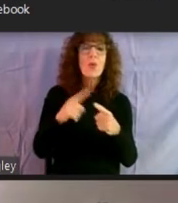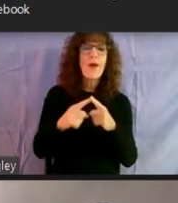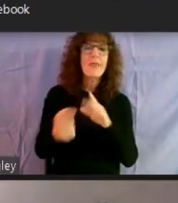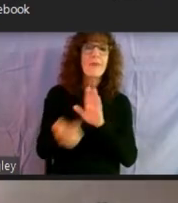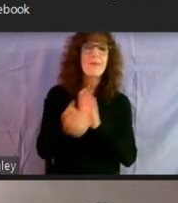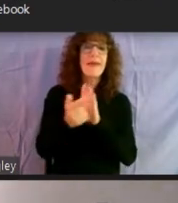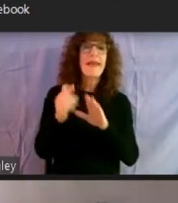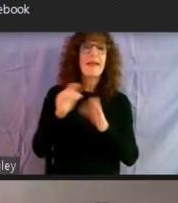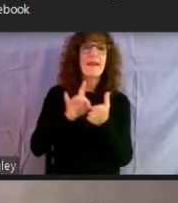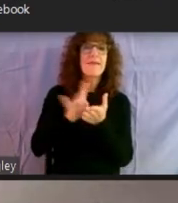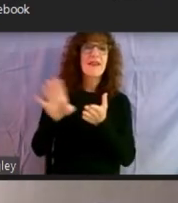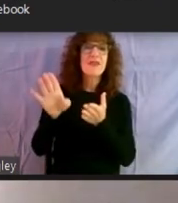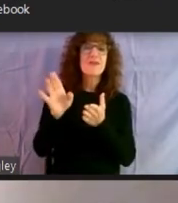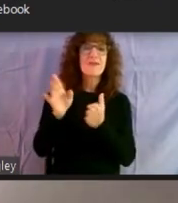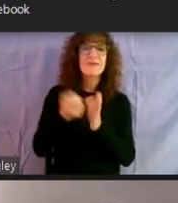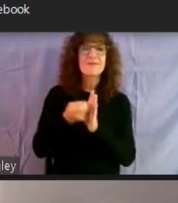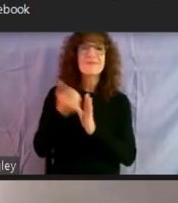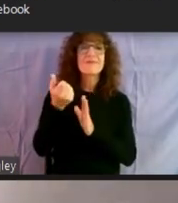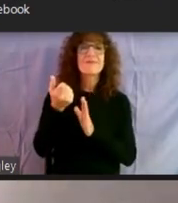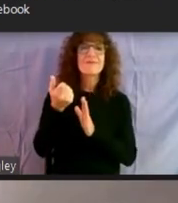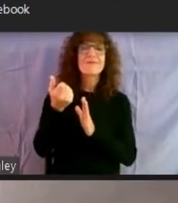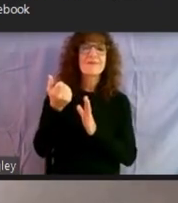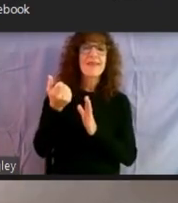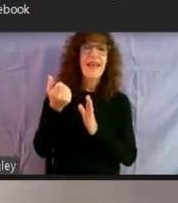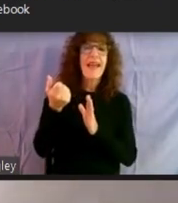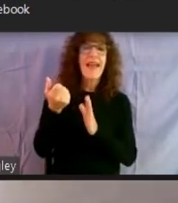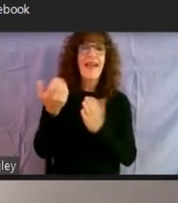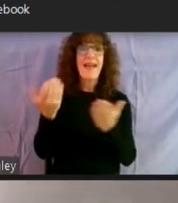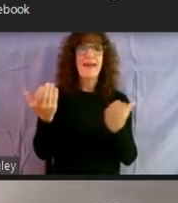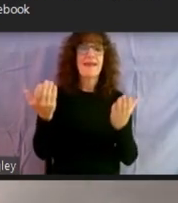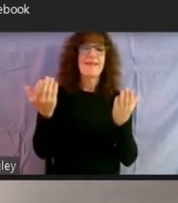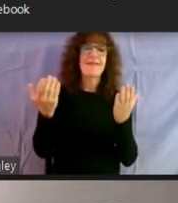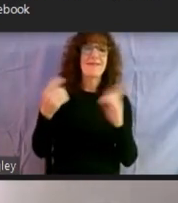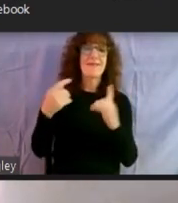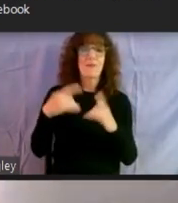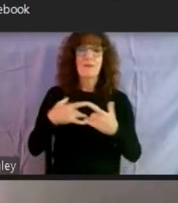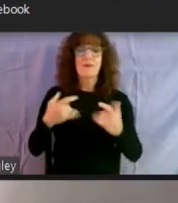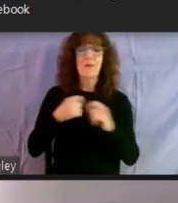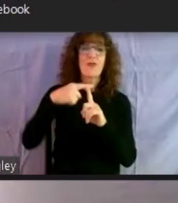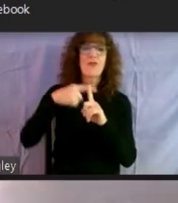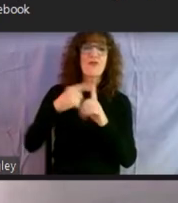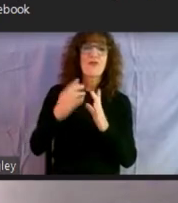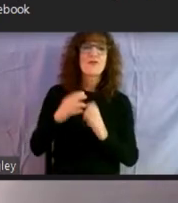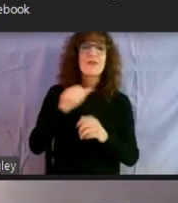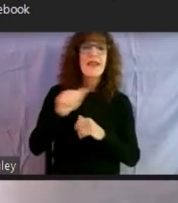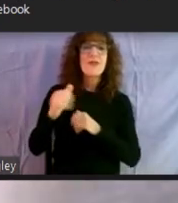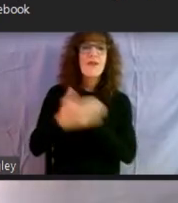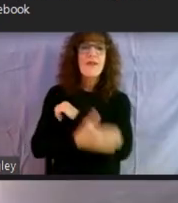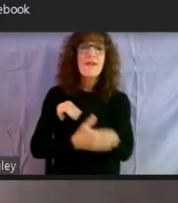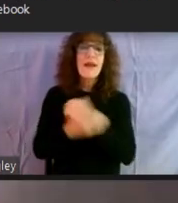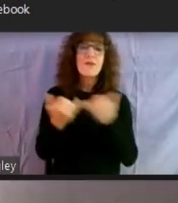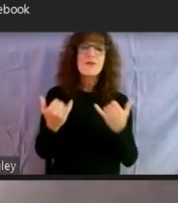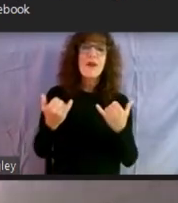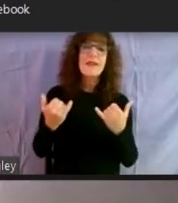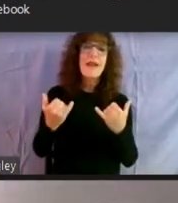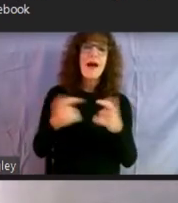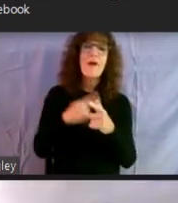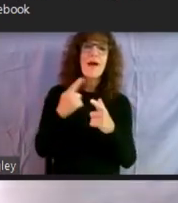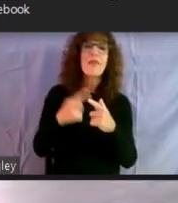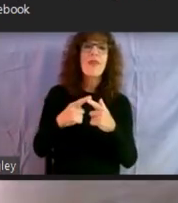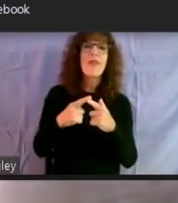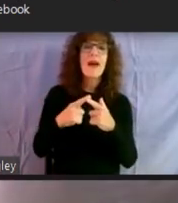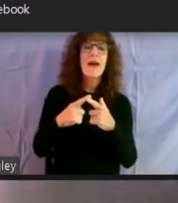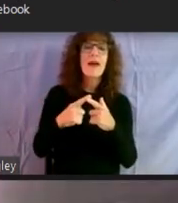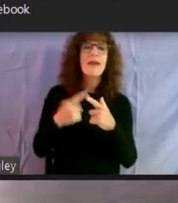evictions is lifted and the status of renters in Anne Arundel County right now, uh, and what's going on. Um, and then we're going to,